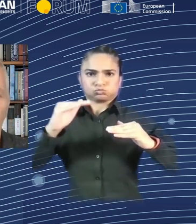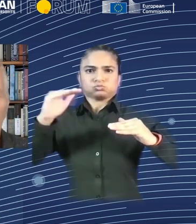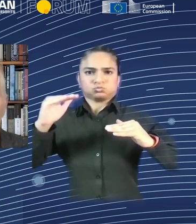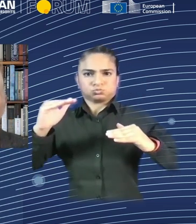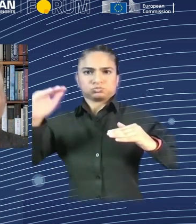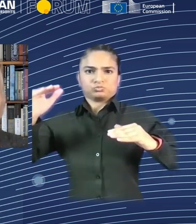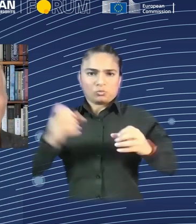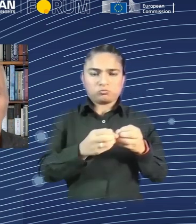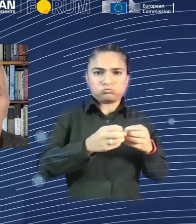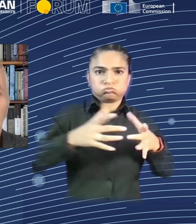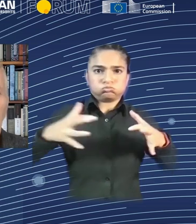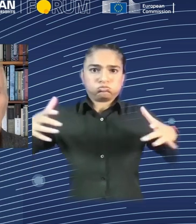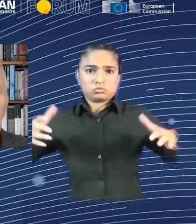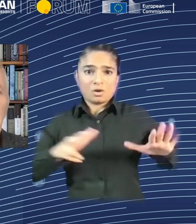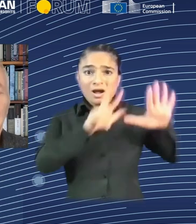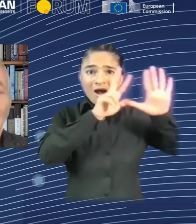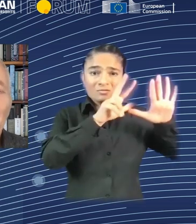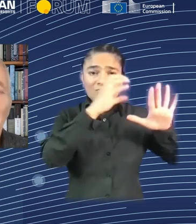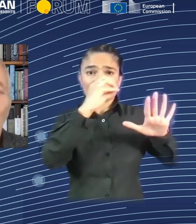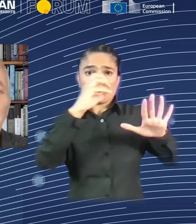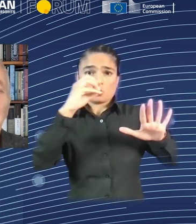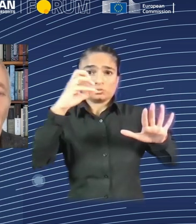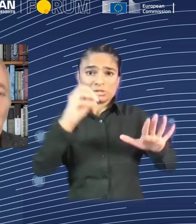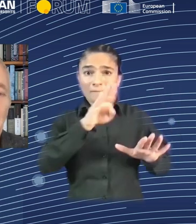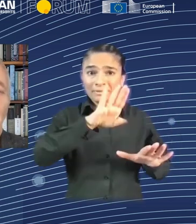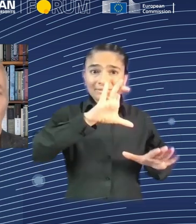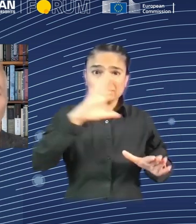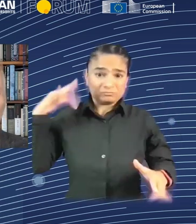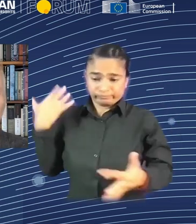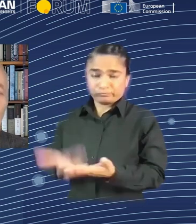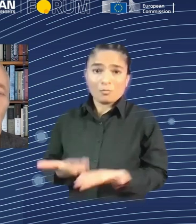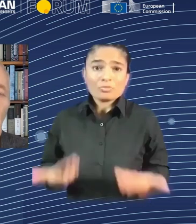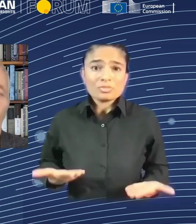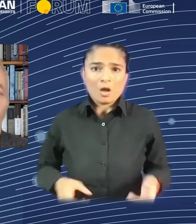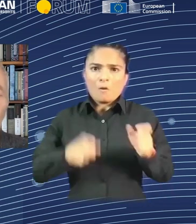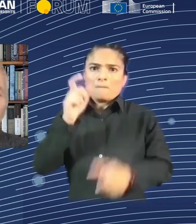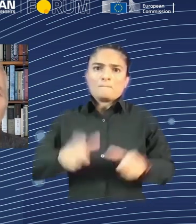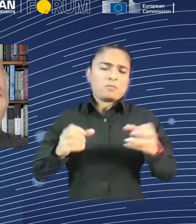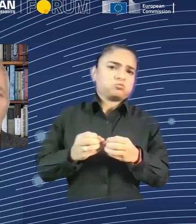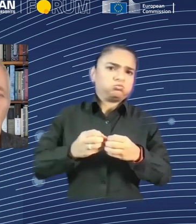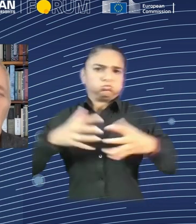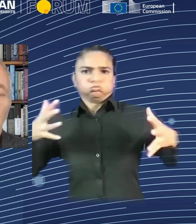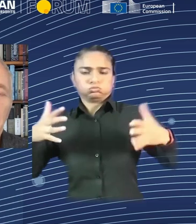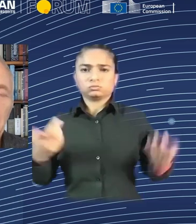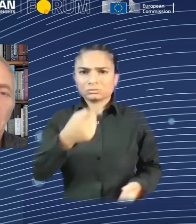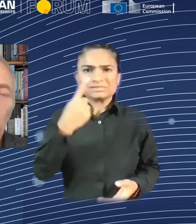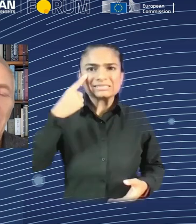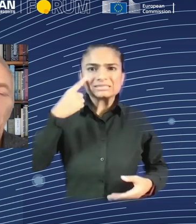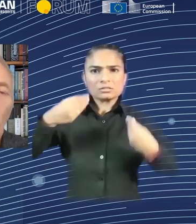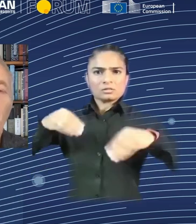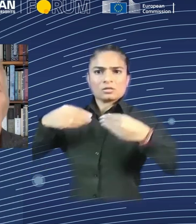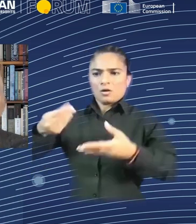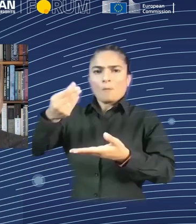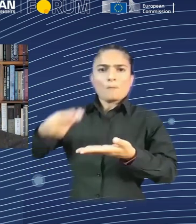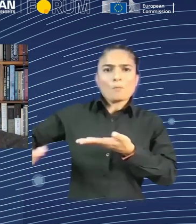income, which is the blue line. And you can see it actually goes down slightly from the beginning of the agricultural revolution, because we get